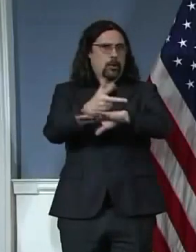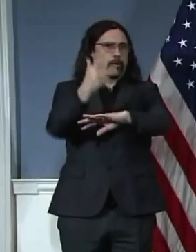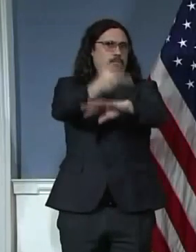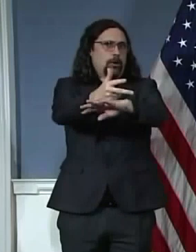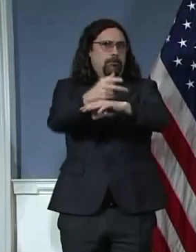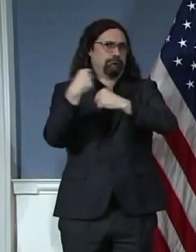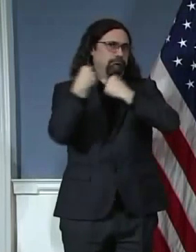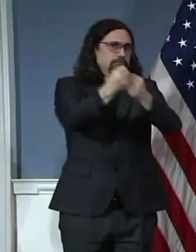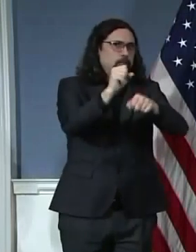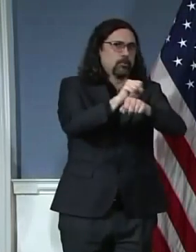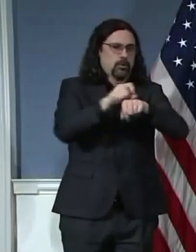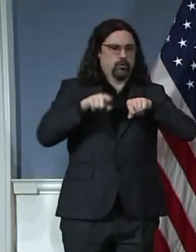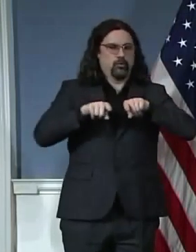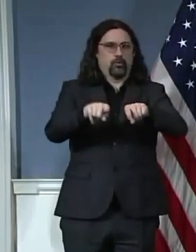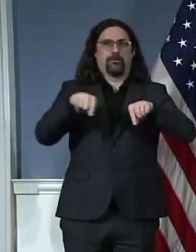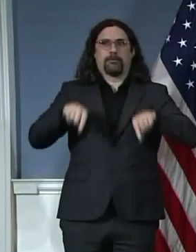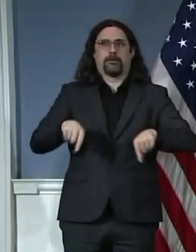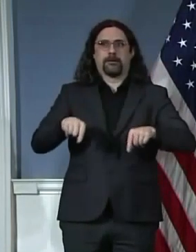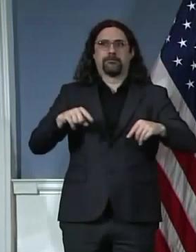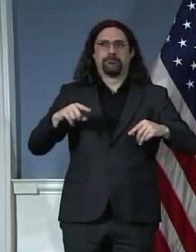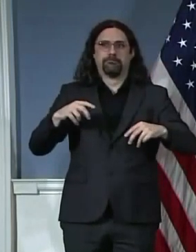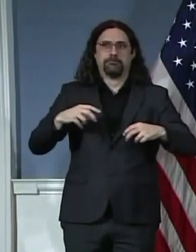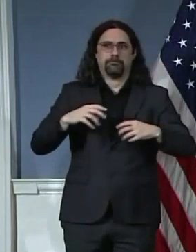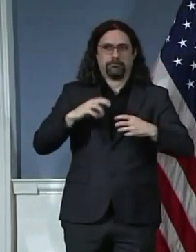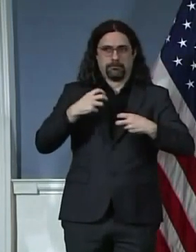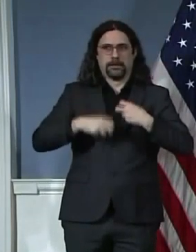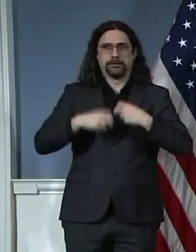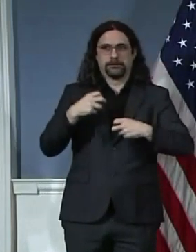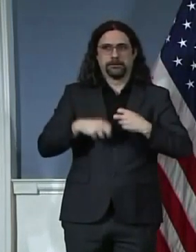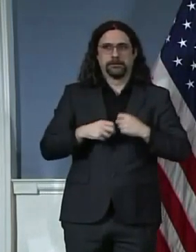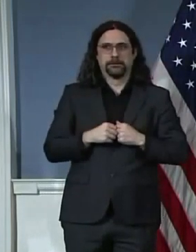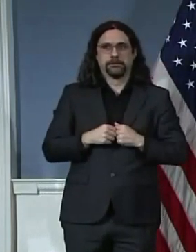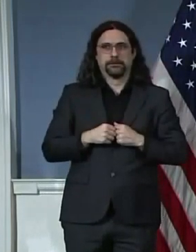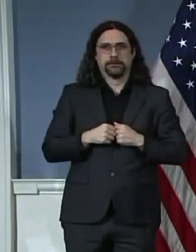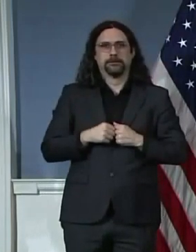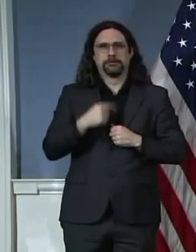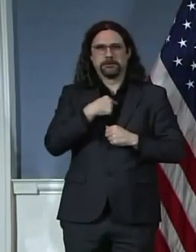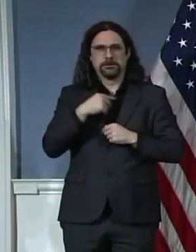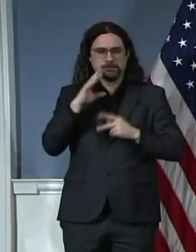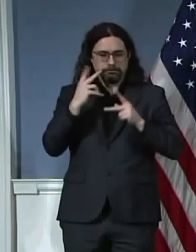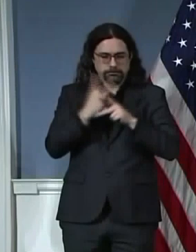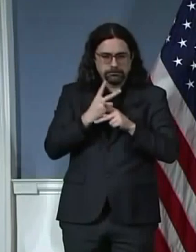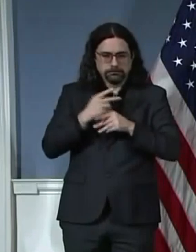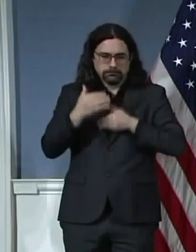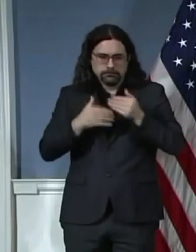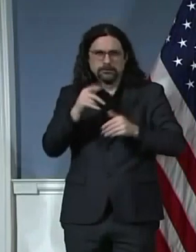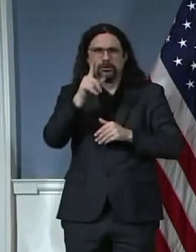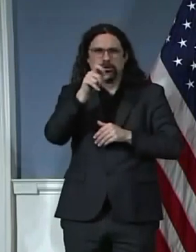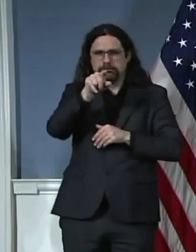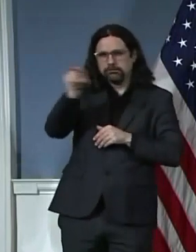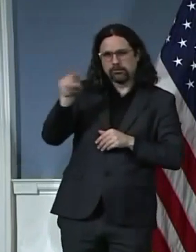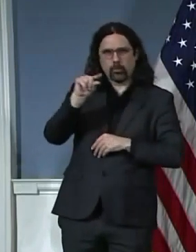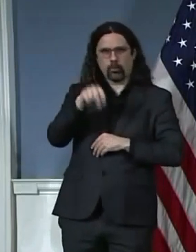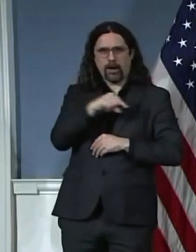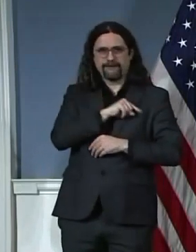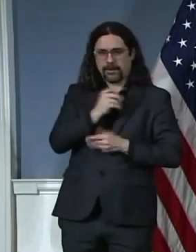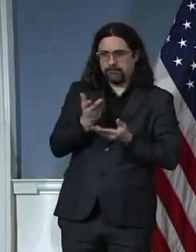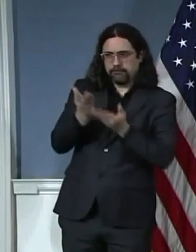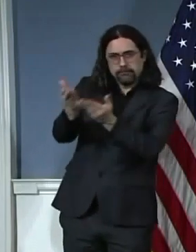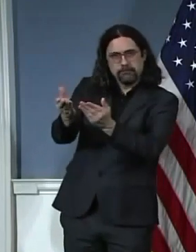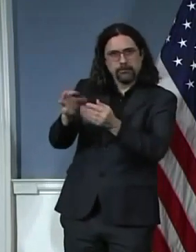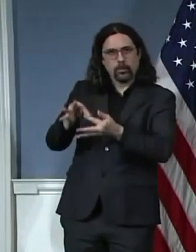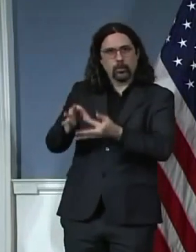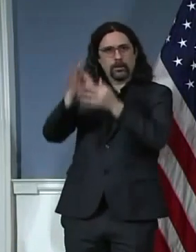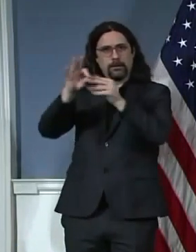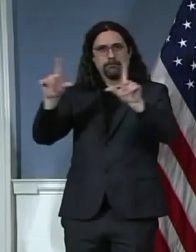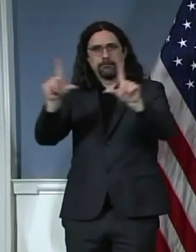will begin with 10,000 permits for these heroic workers that we will start to distribute as